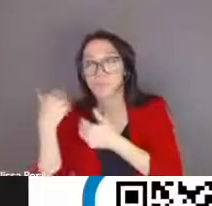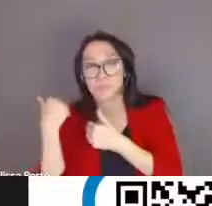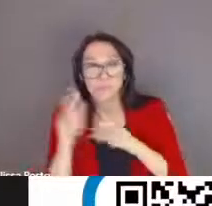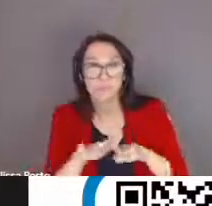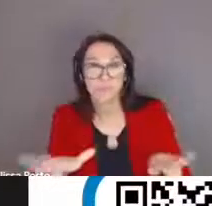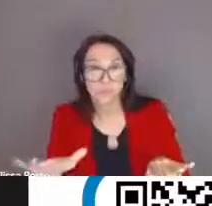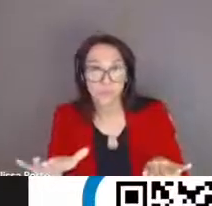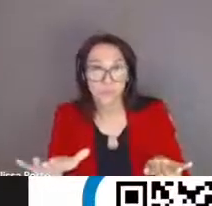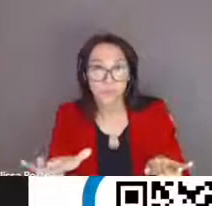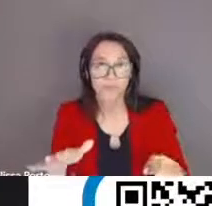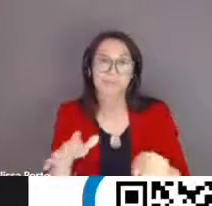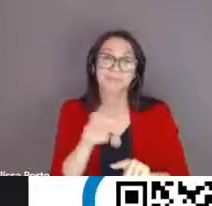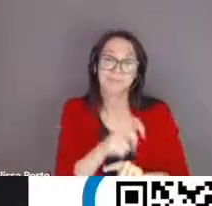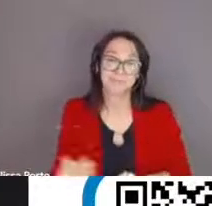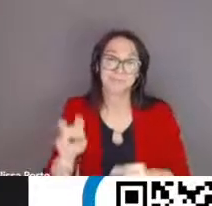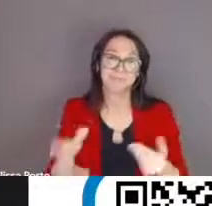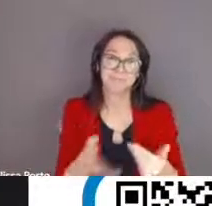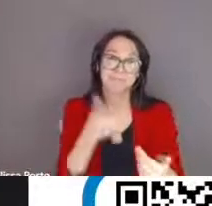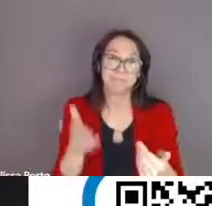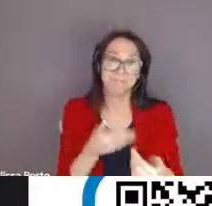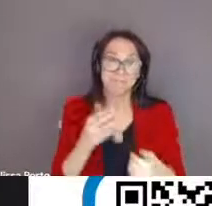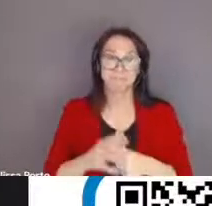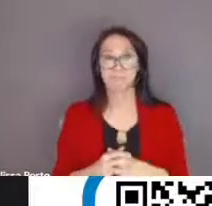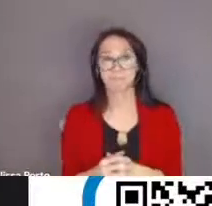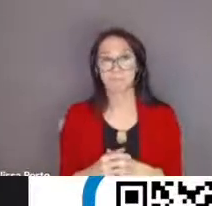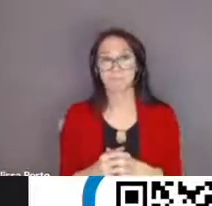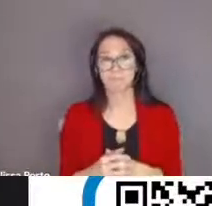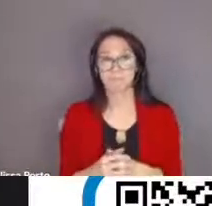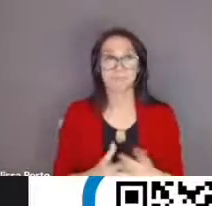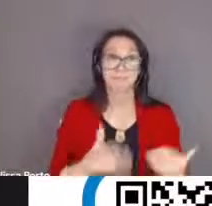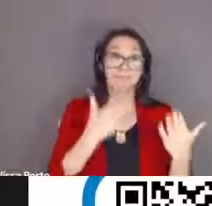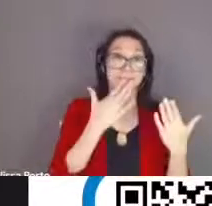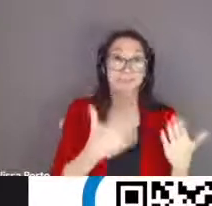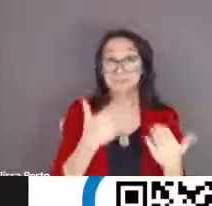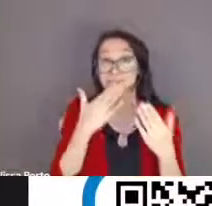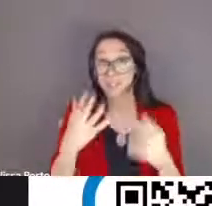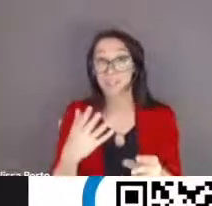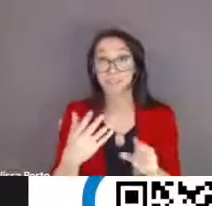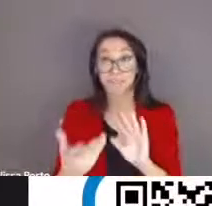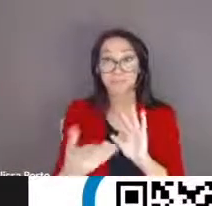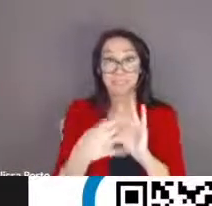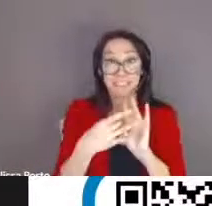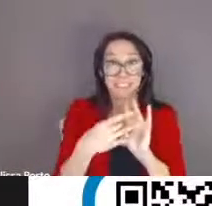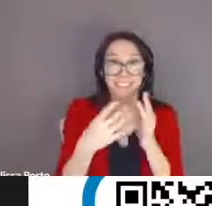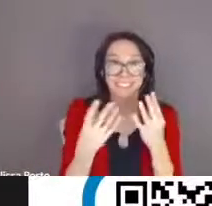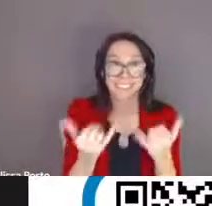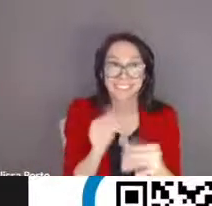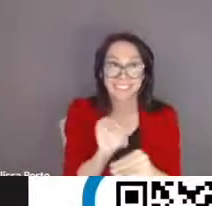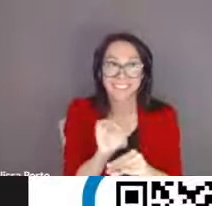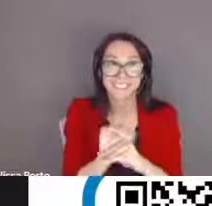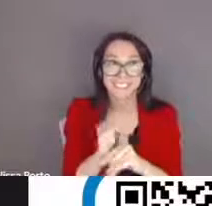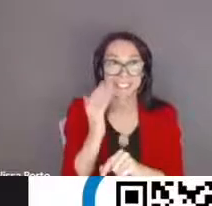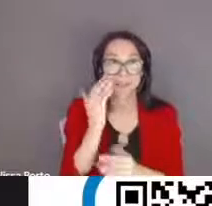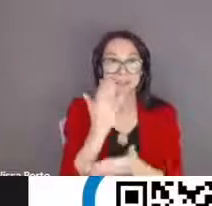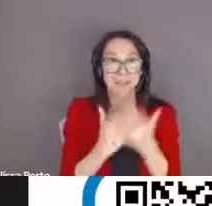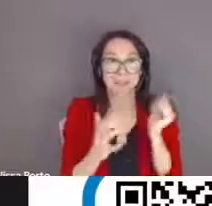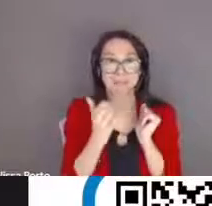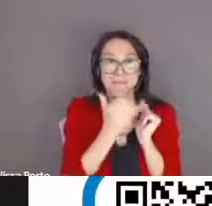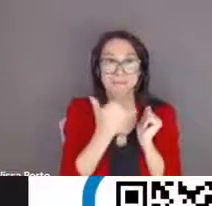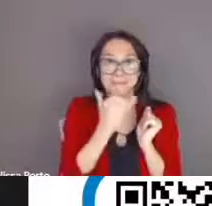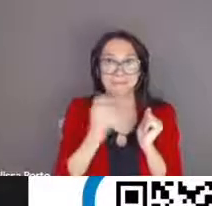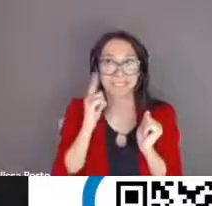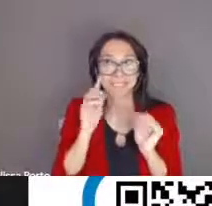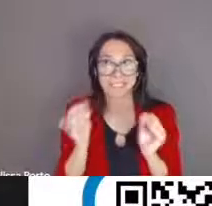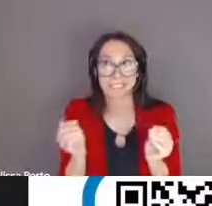so i just want to take a moment to thank you for being here with us this evening despite a few hiccups in the presentation i appreciate your